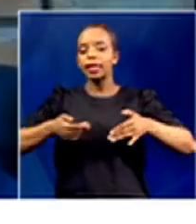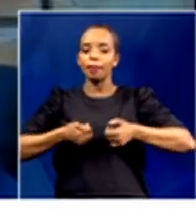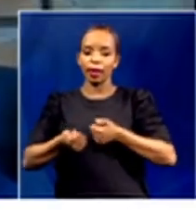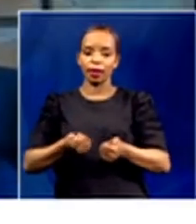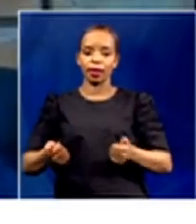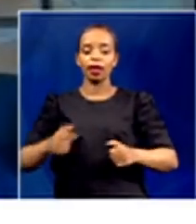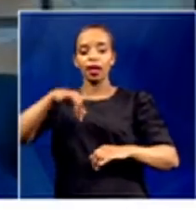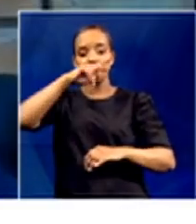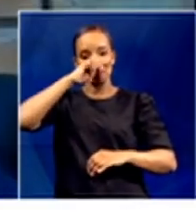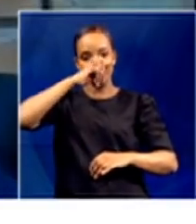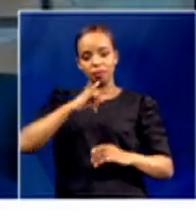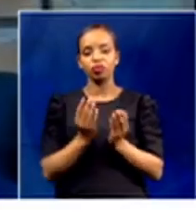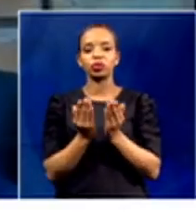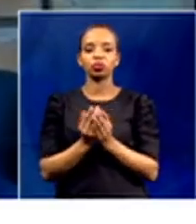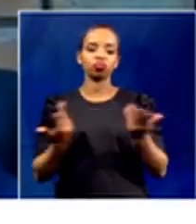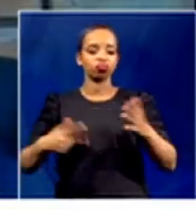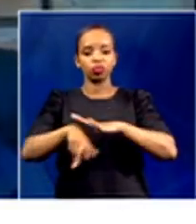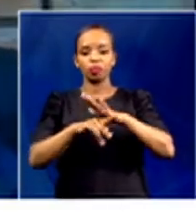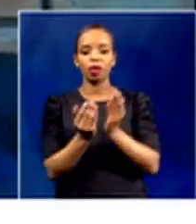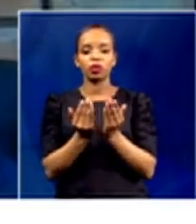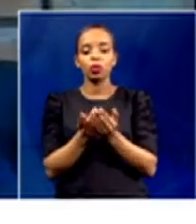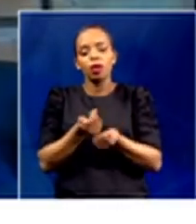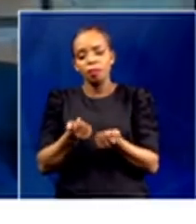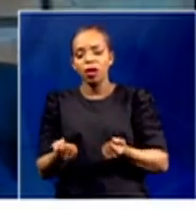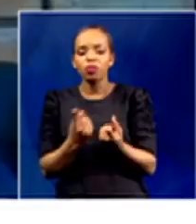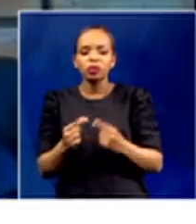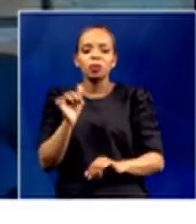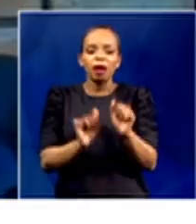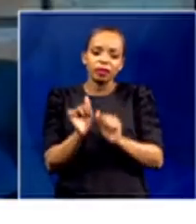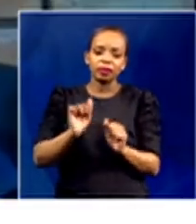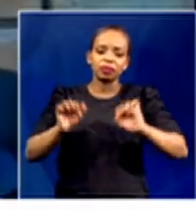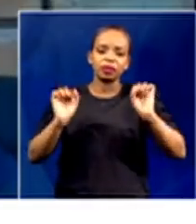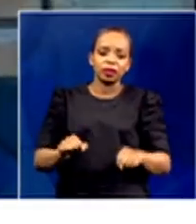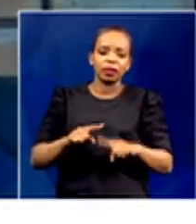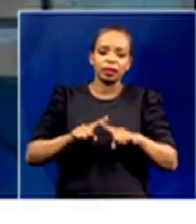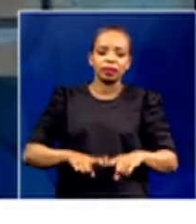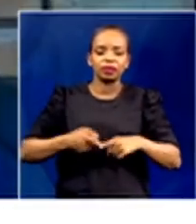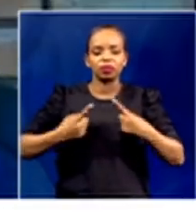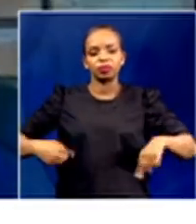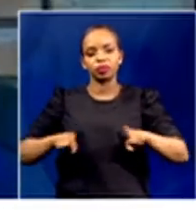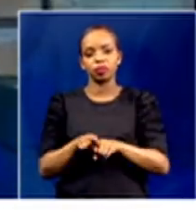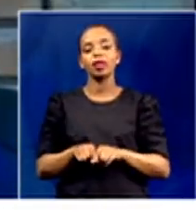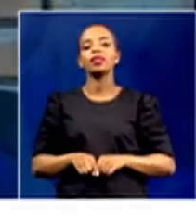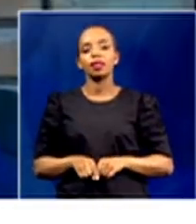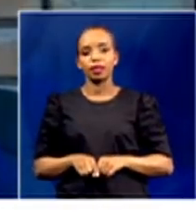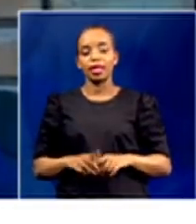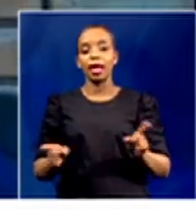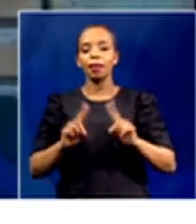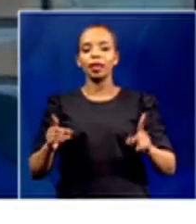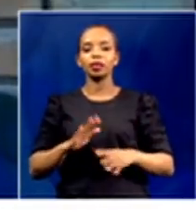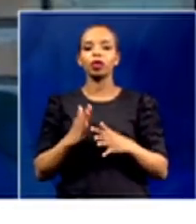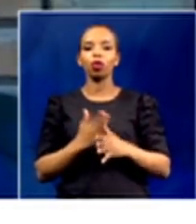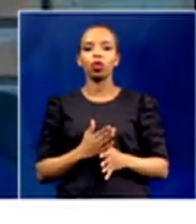the masters of the curriculum. We are the masters of assessment. It's within our hands. But because we want to stick with what we